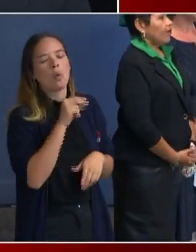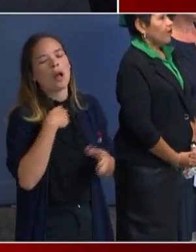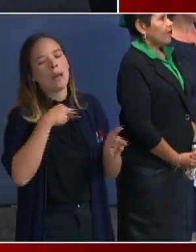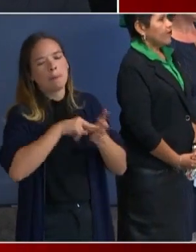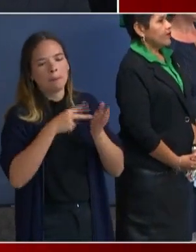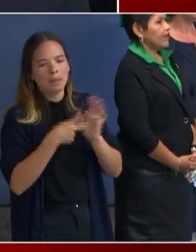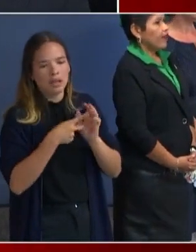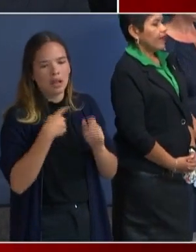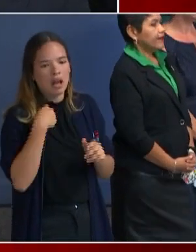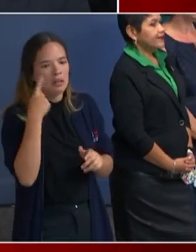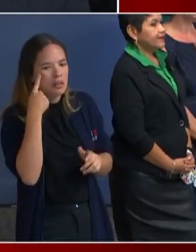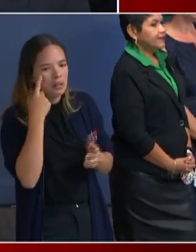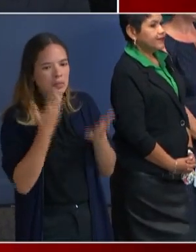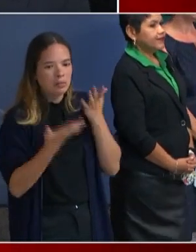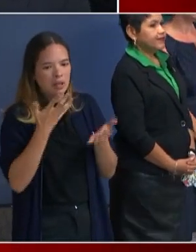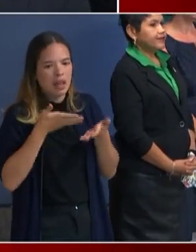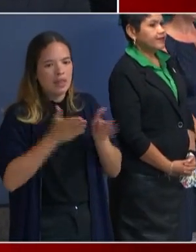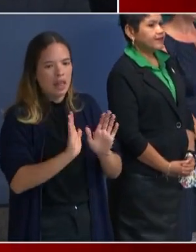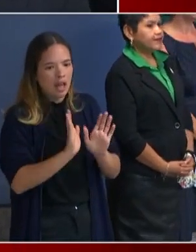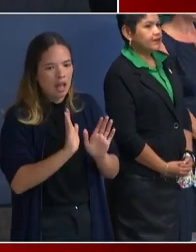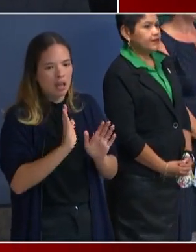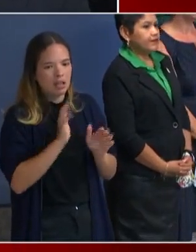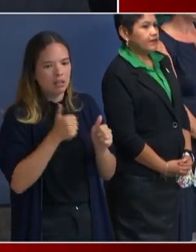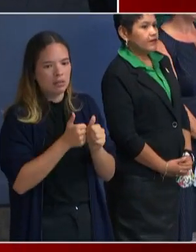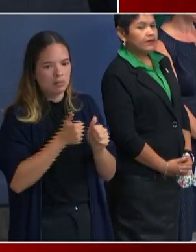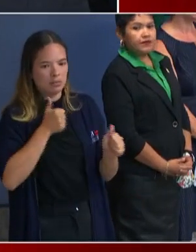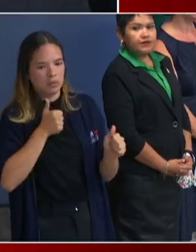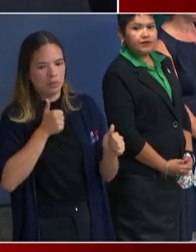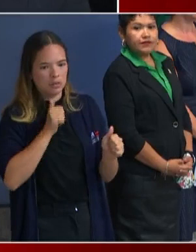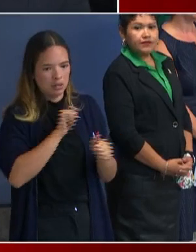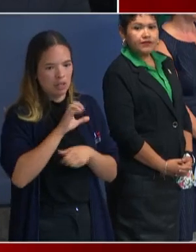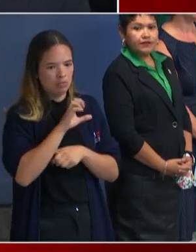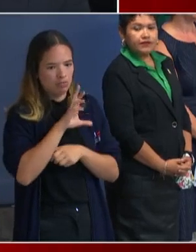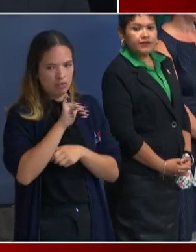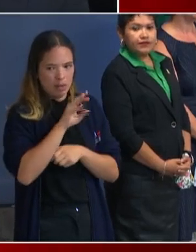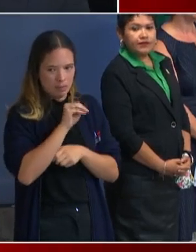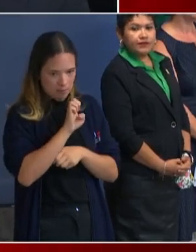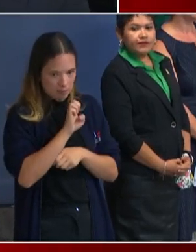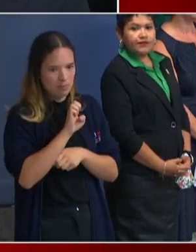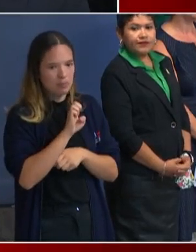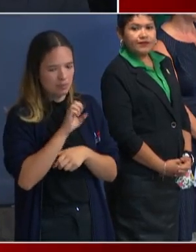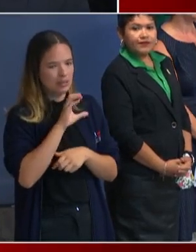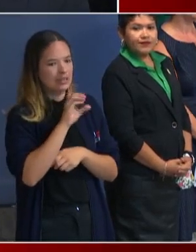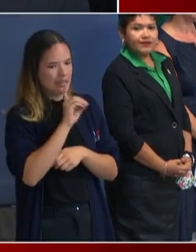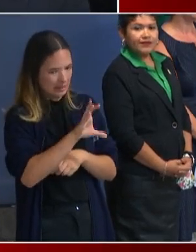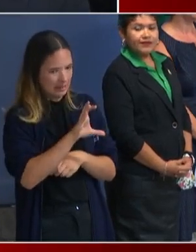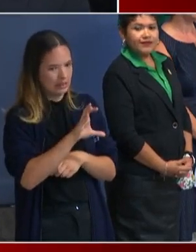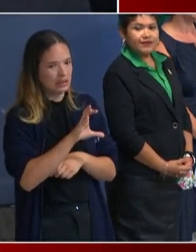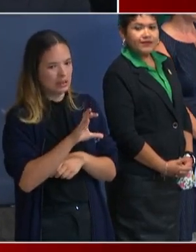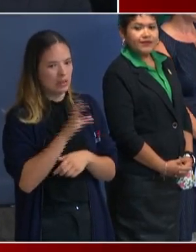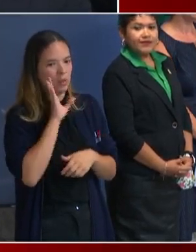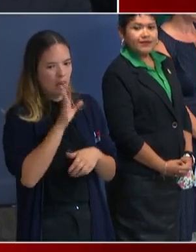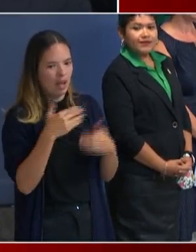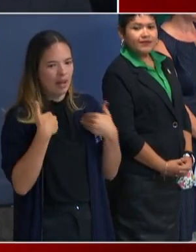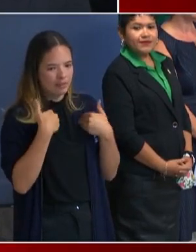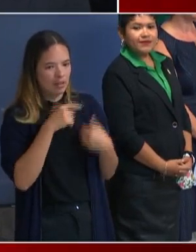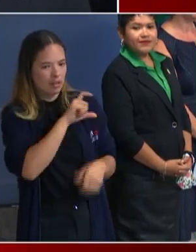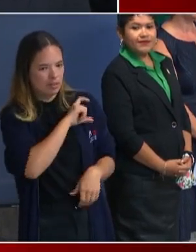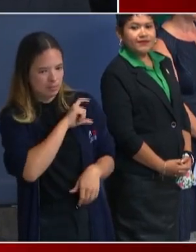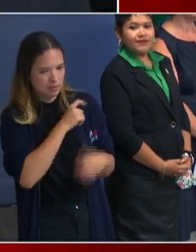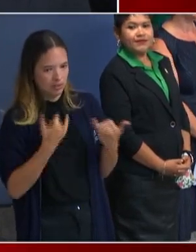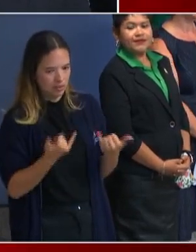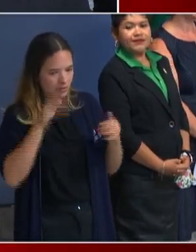in the district and what is happening in the District of Columbia when it comes to this youth curfew. Are there going to be officers now focusing